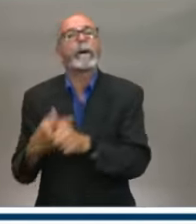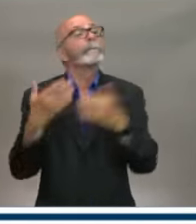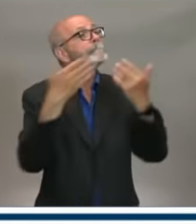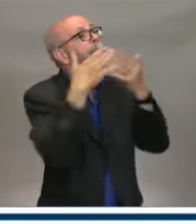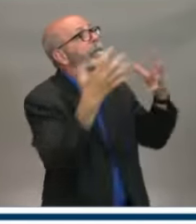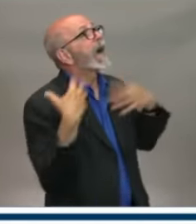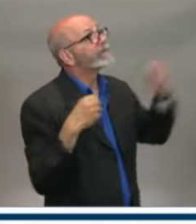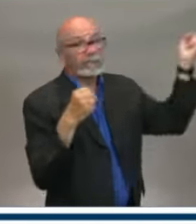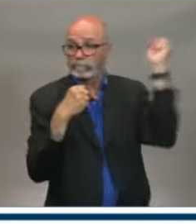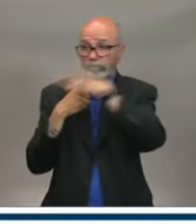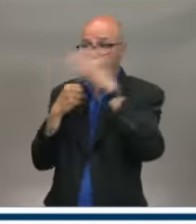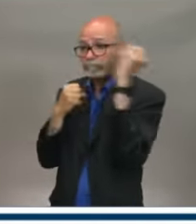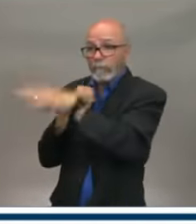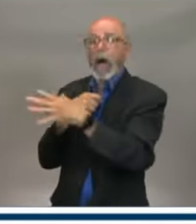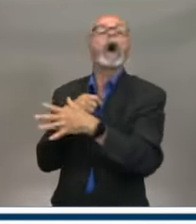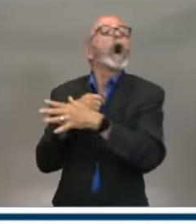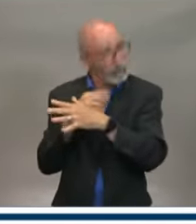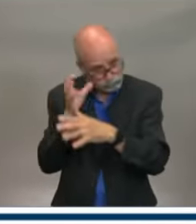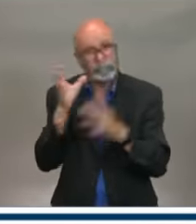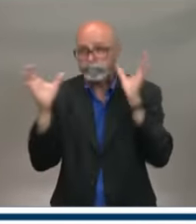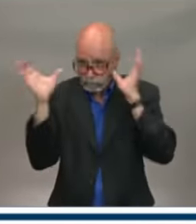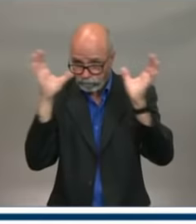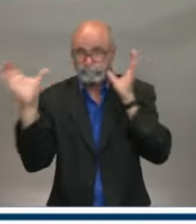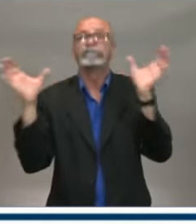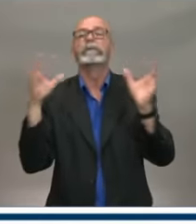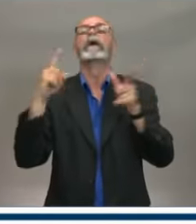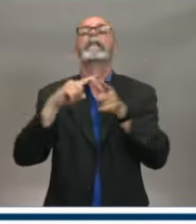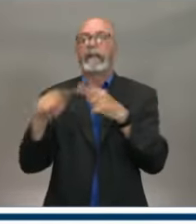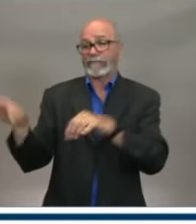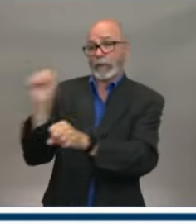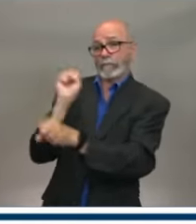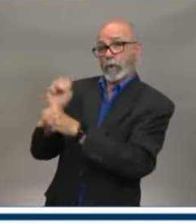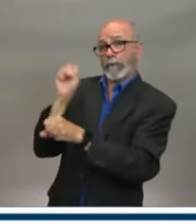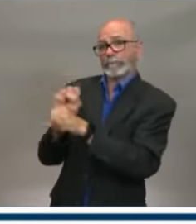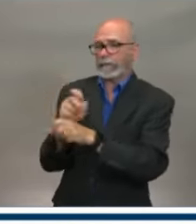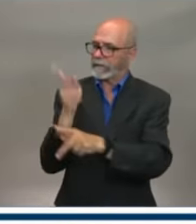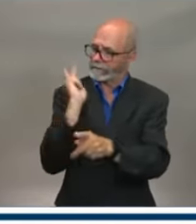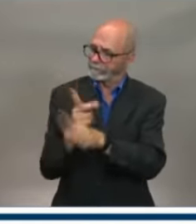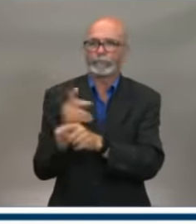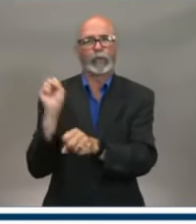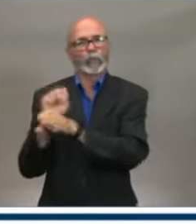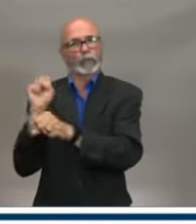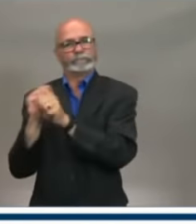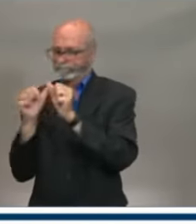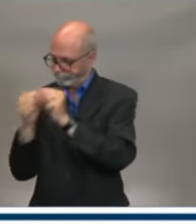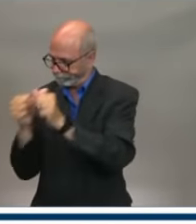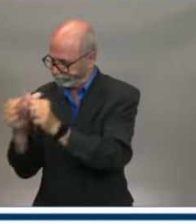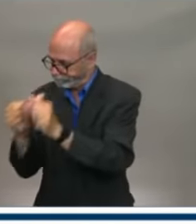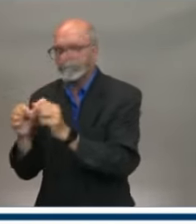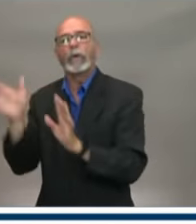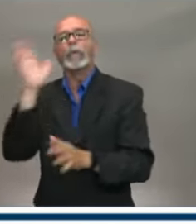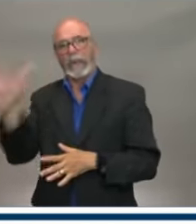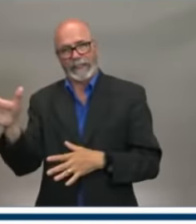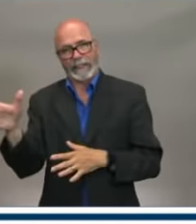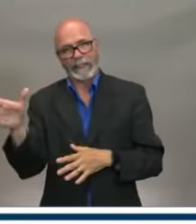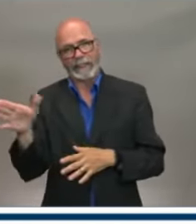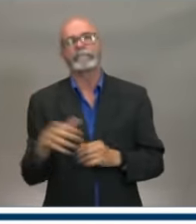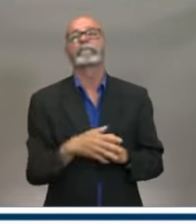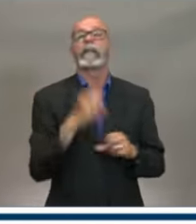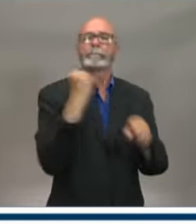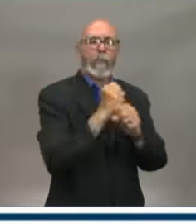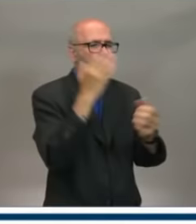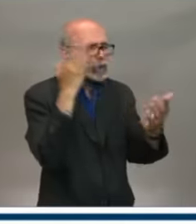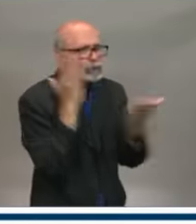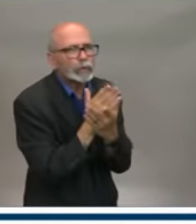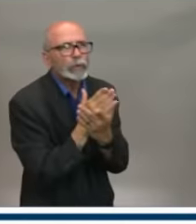can weather this, keep their employees employed. At the same time as we work towards ensuring that we don't get another